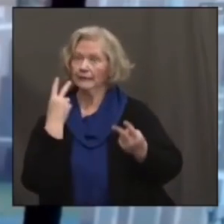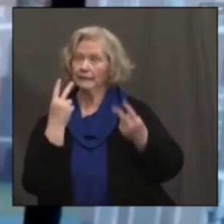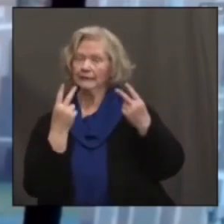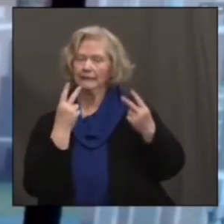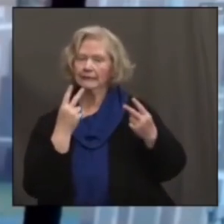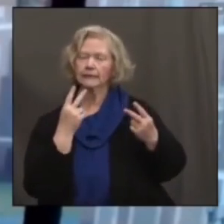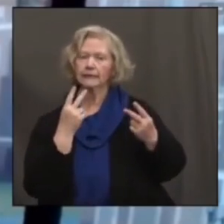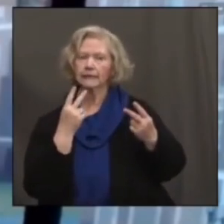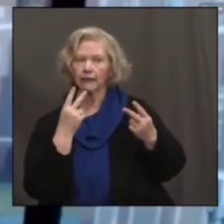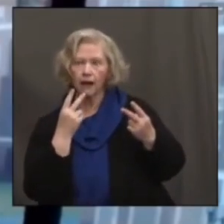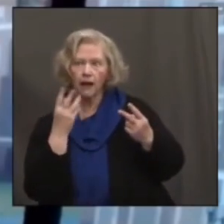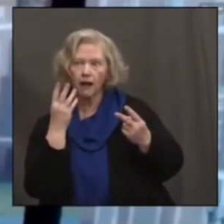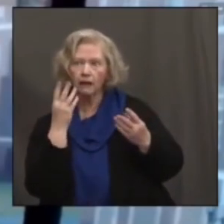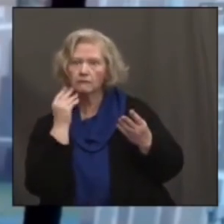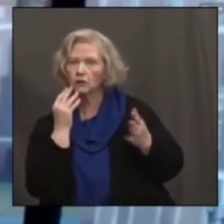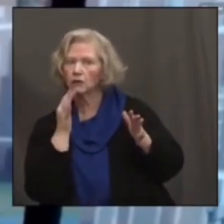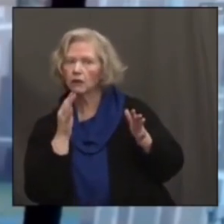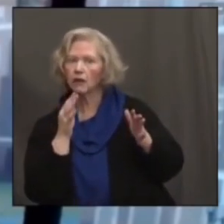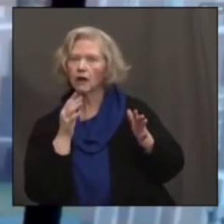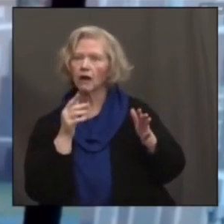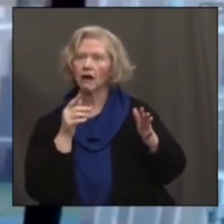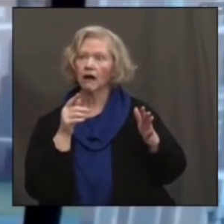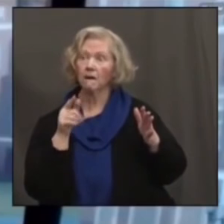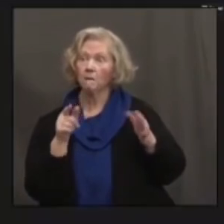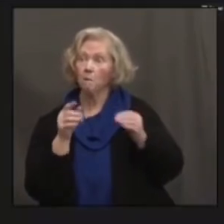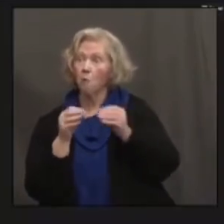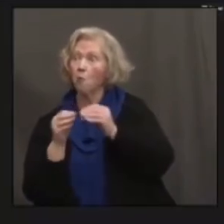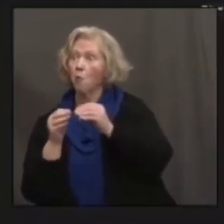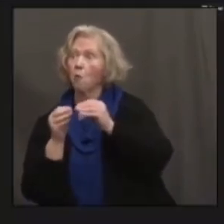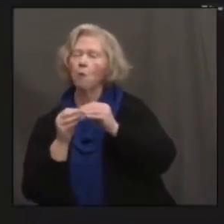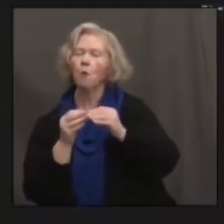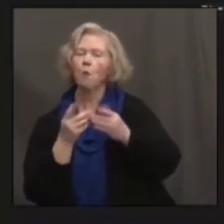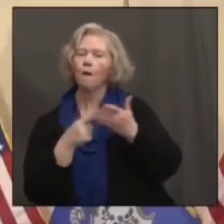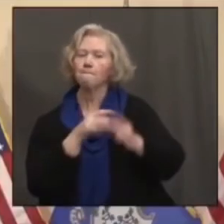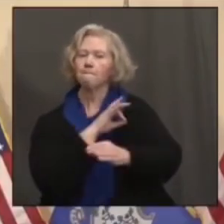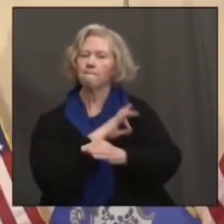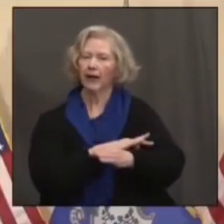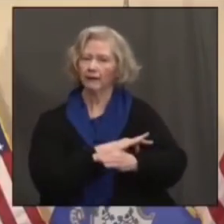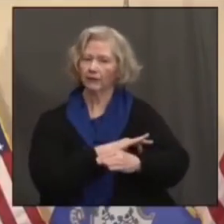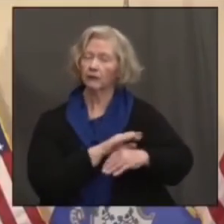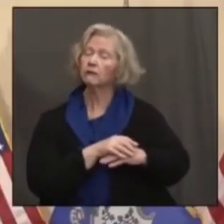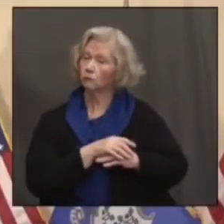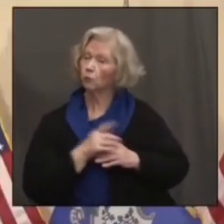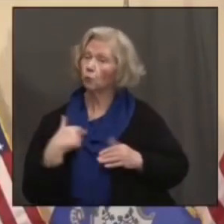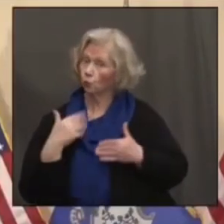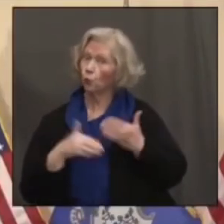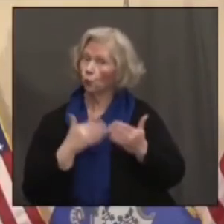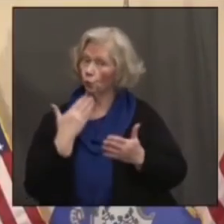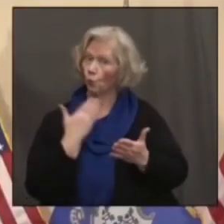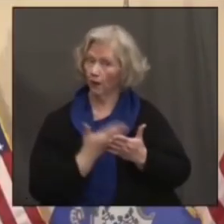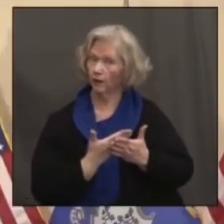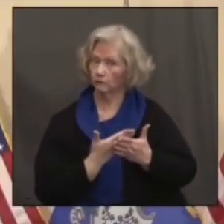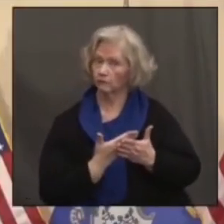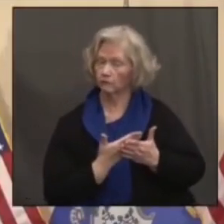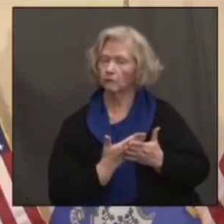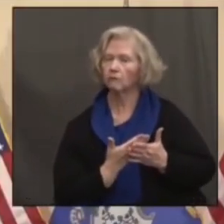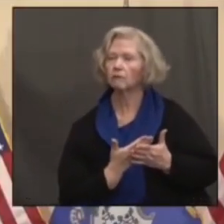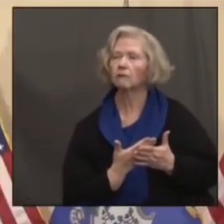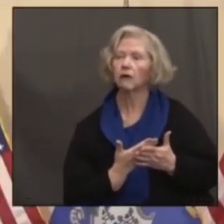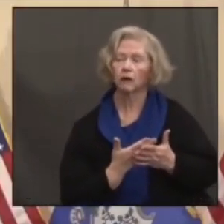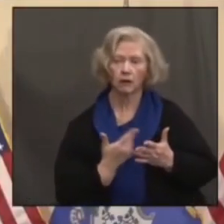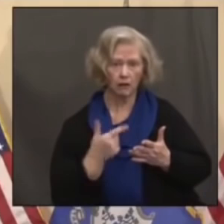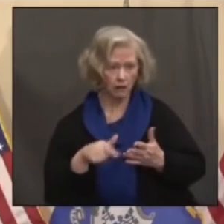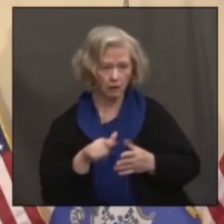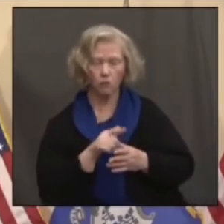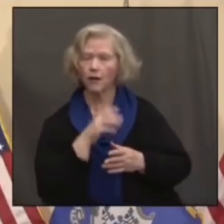population level benefits. So we're on a good track in terms of protecting our elderly,